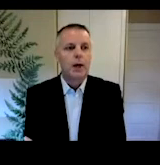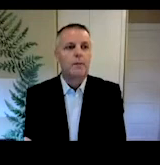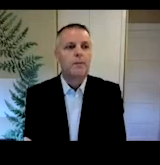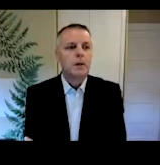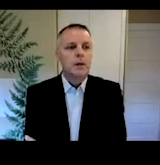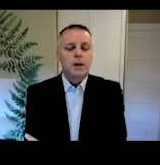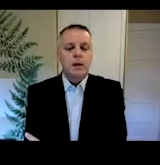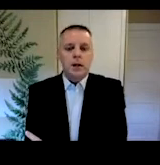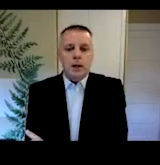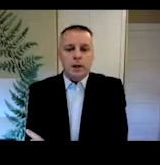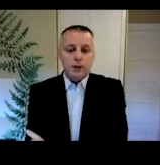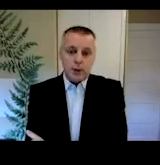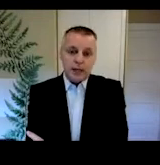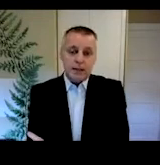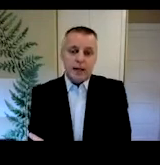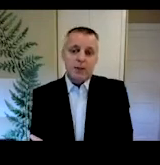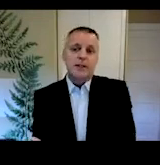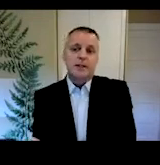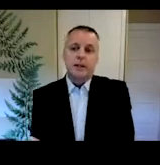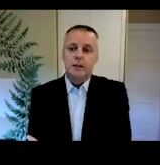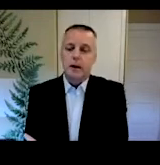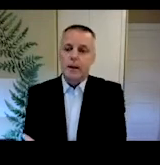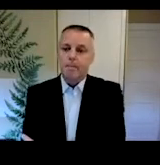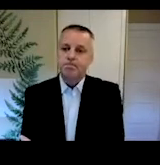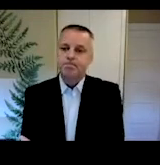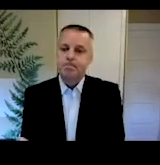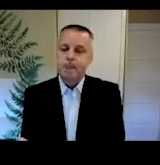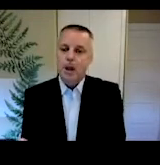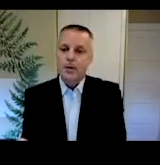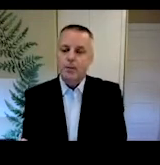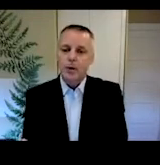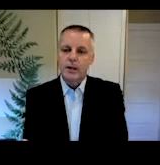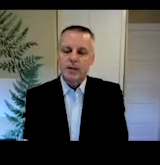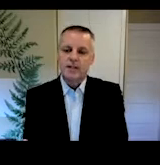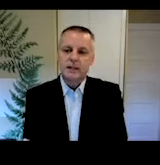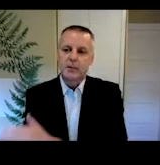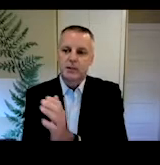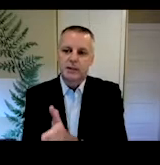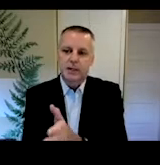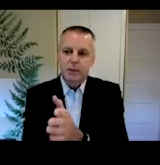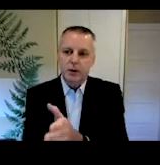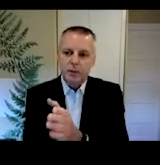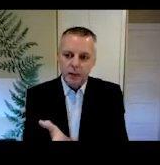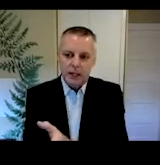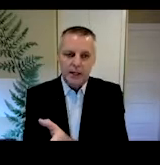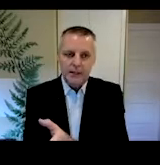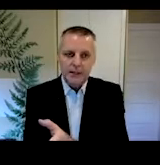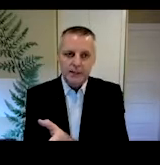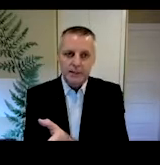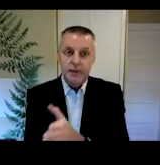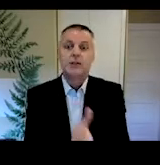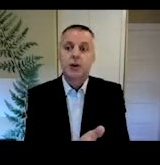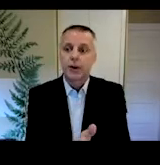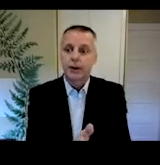Okay, so second language listening. The more you think about second language listening, the more you realize